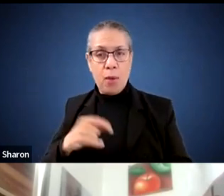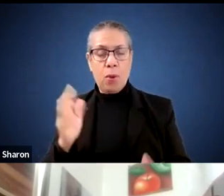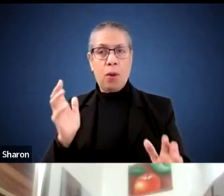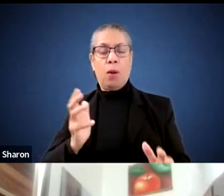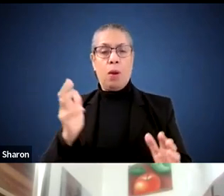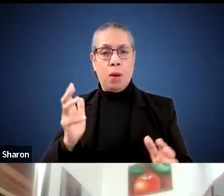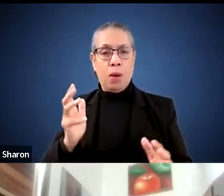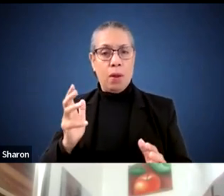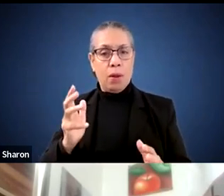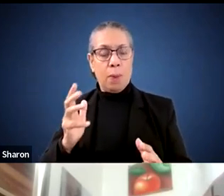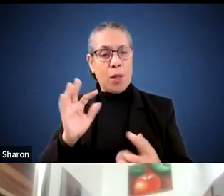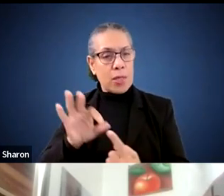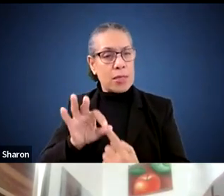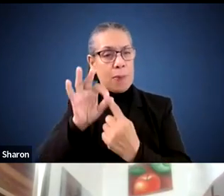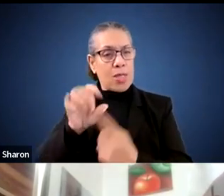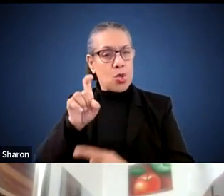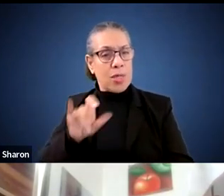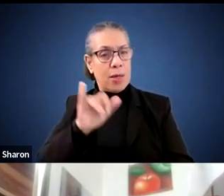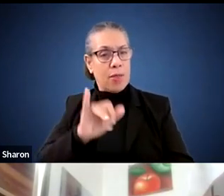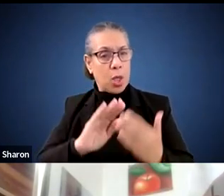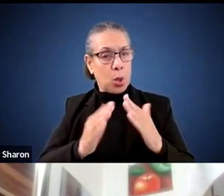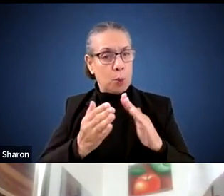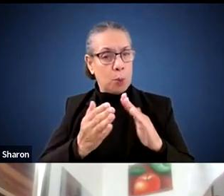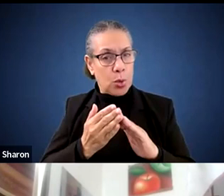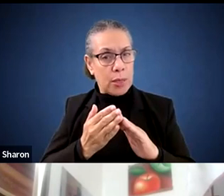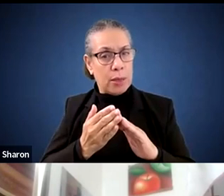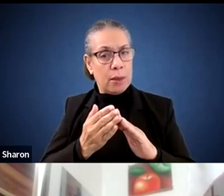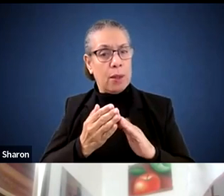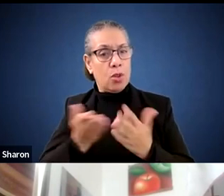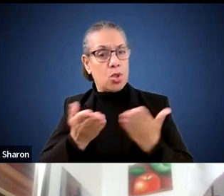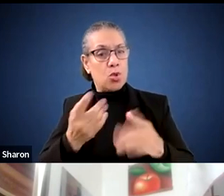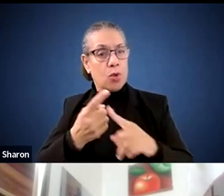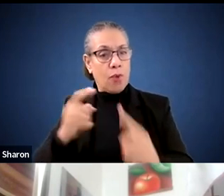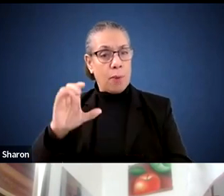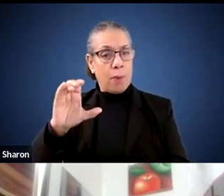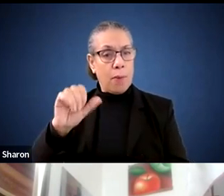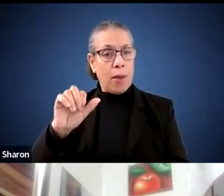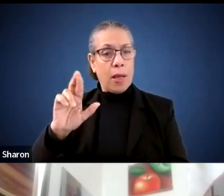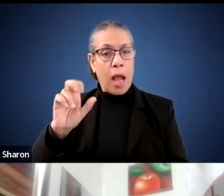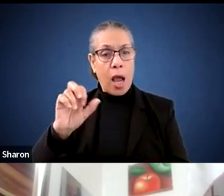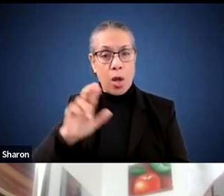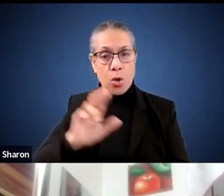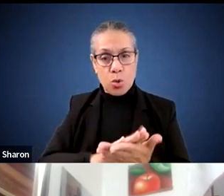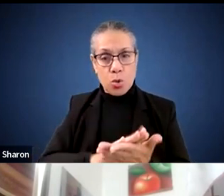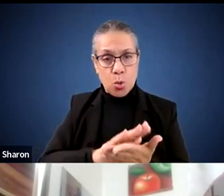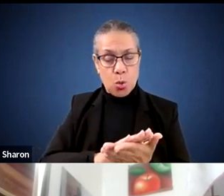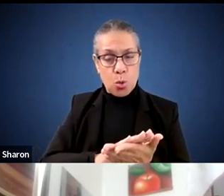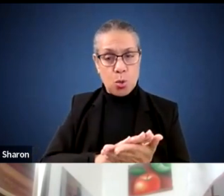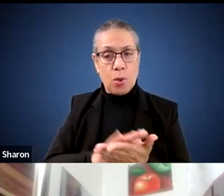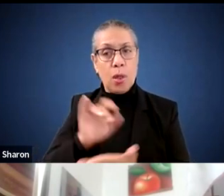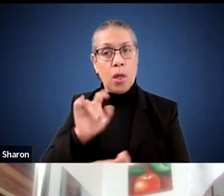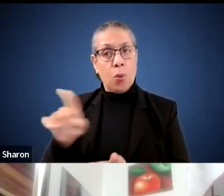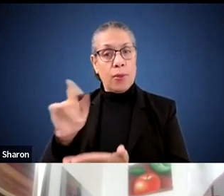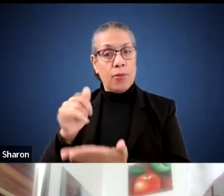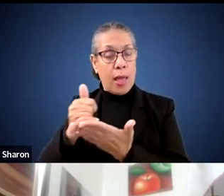the special needs of that community and of that, of that is served by the Carter school. And with their help, we actually